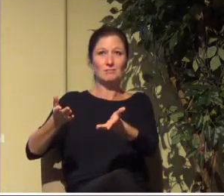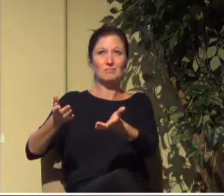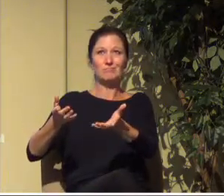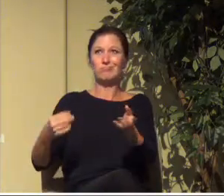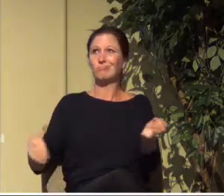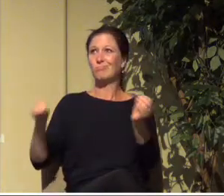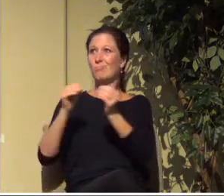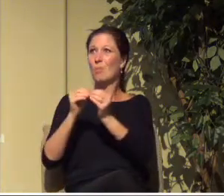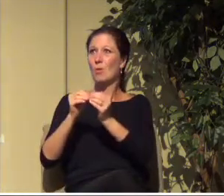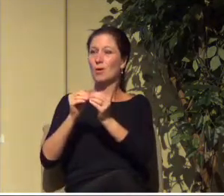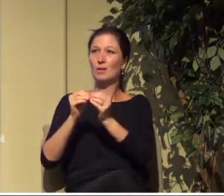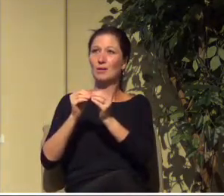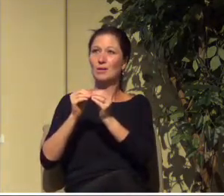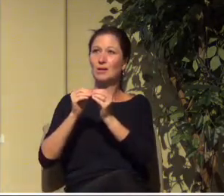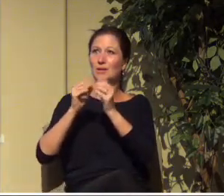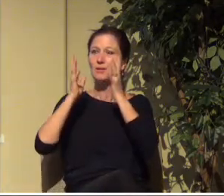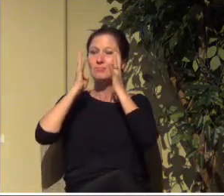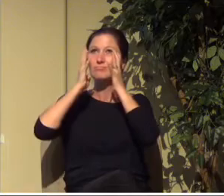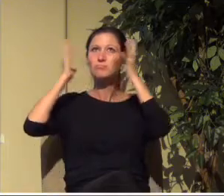holds together